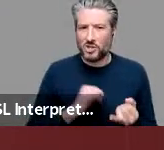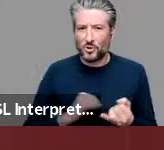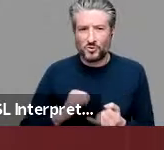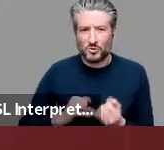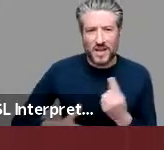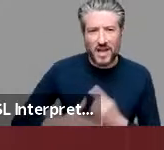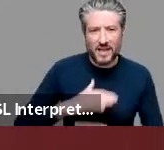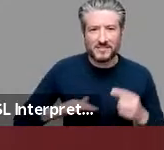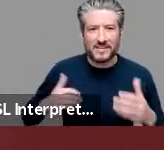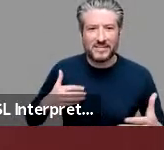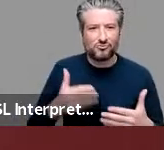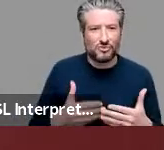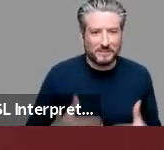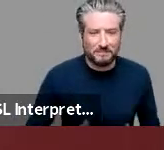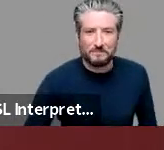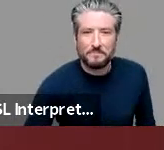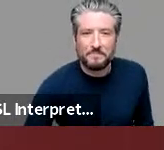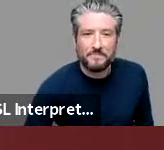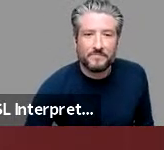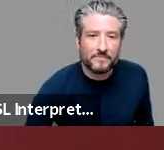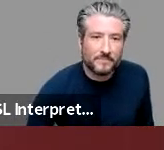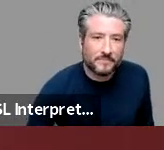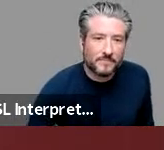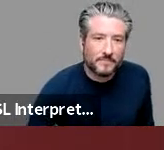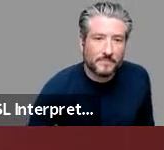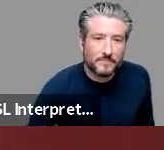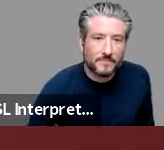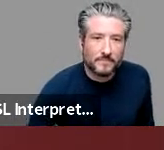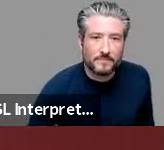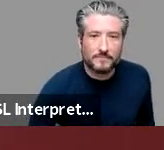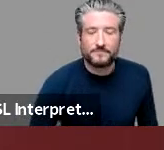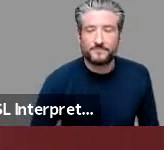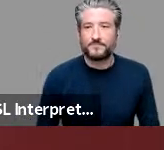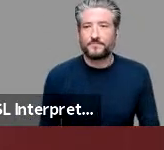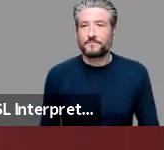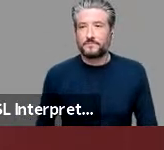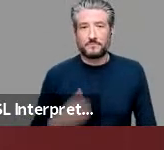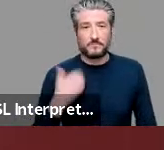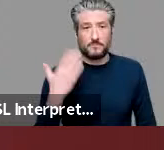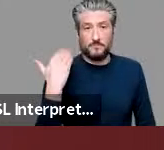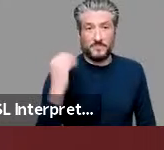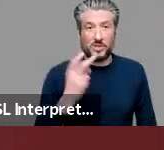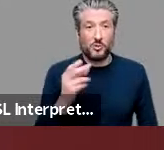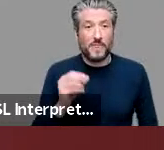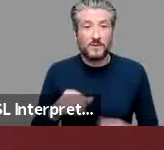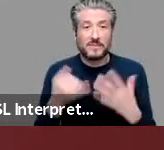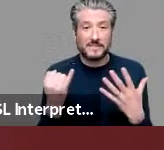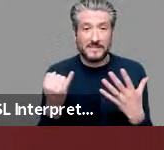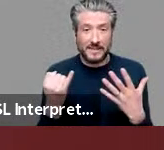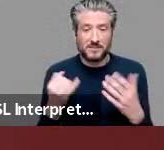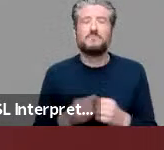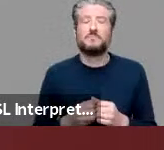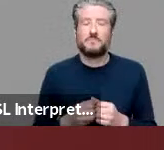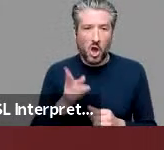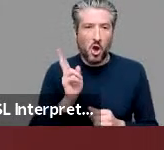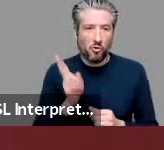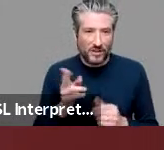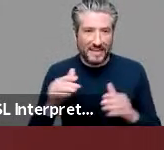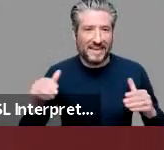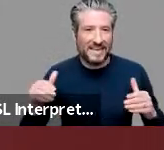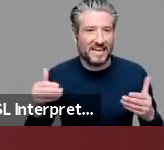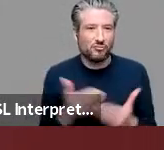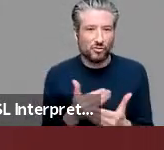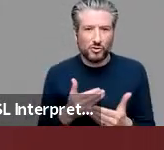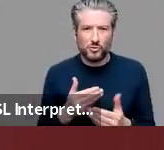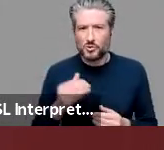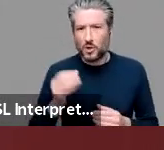then in 2006 nick ellis was the first really to reintroduce concepts and measures from learning theory to the